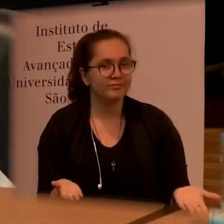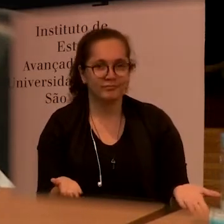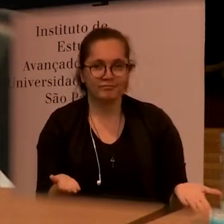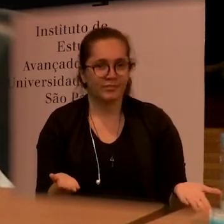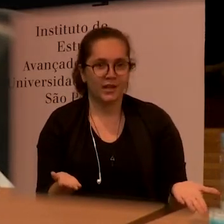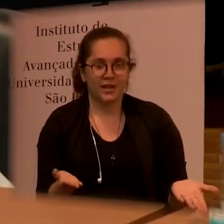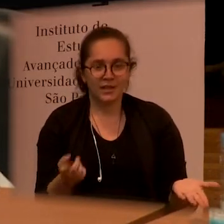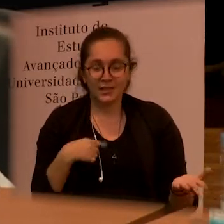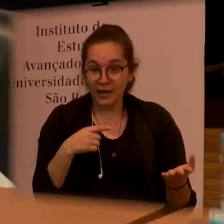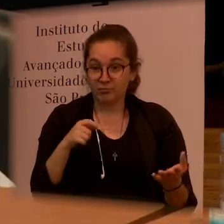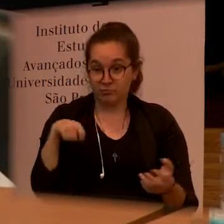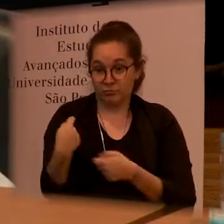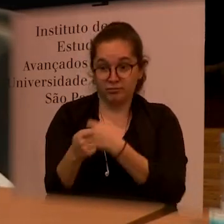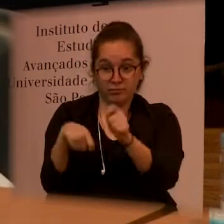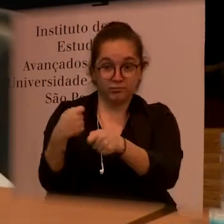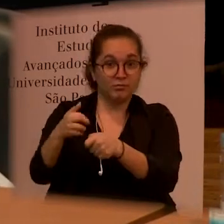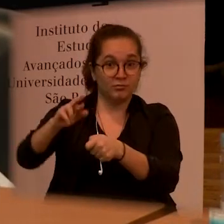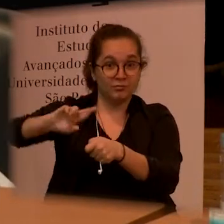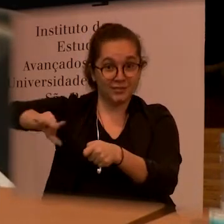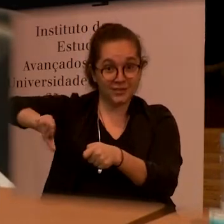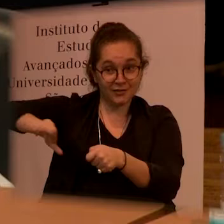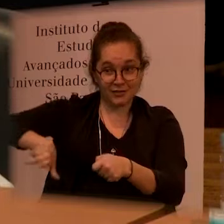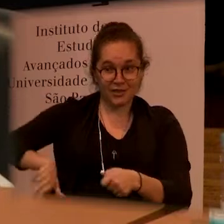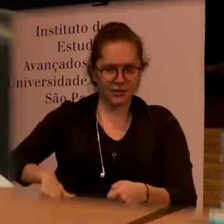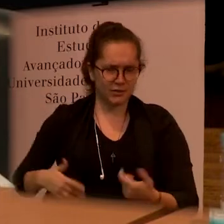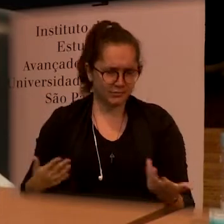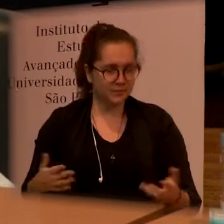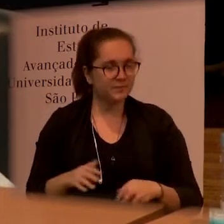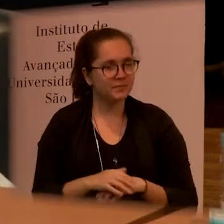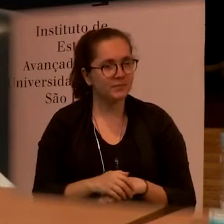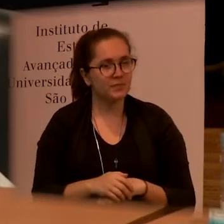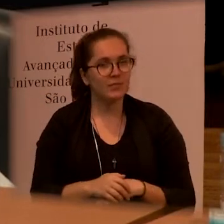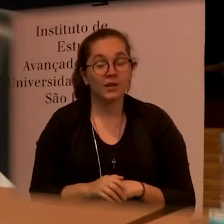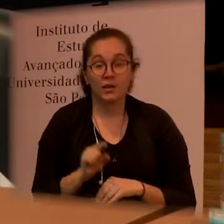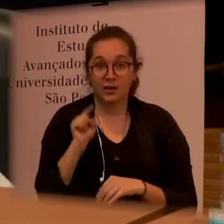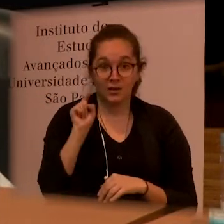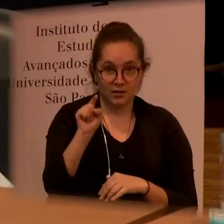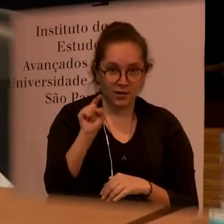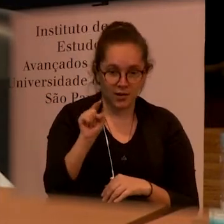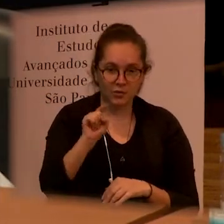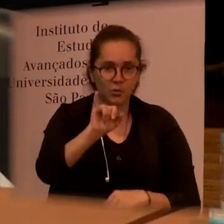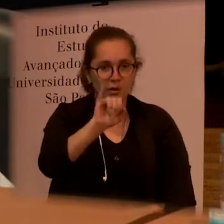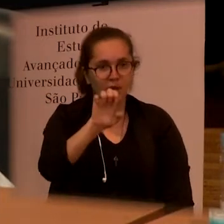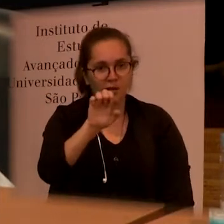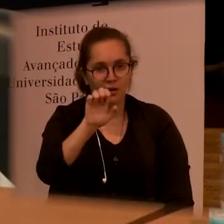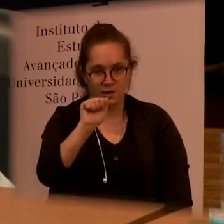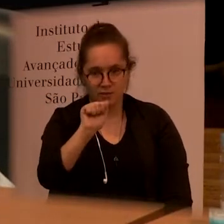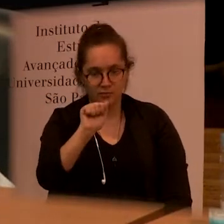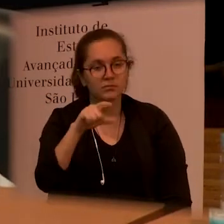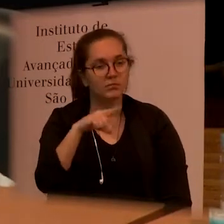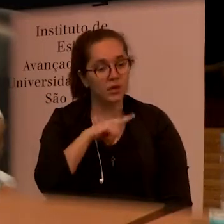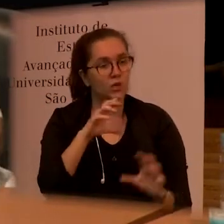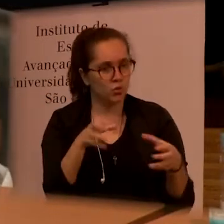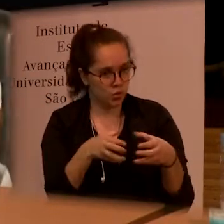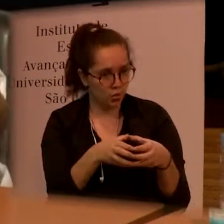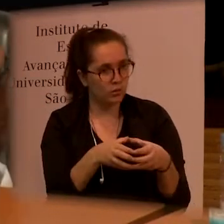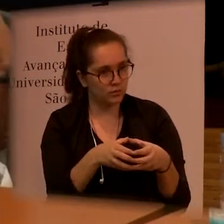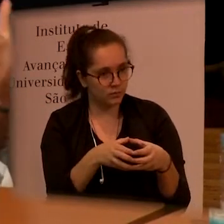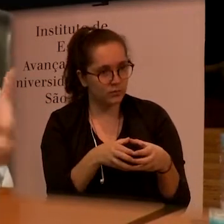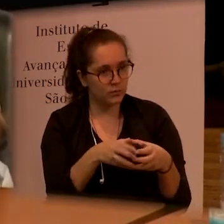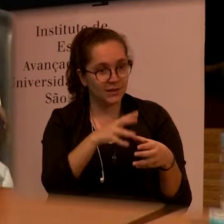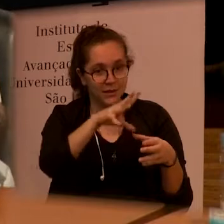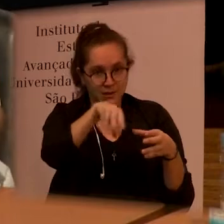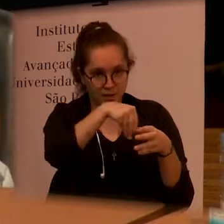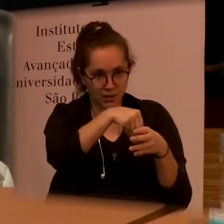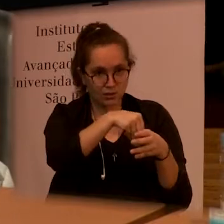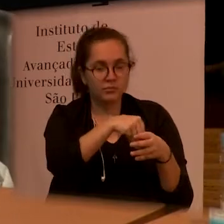with very distinctive characteristics but in IED we have a group to address this as well